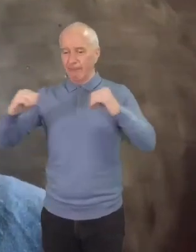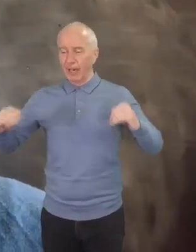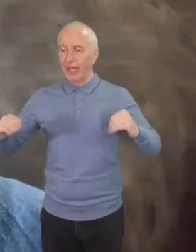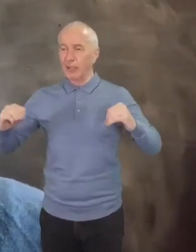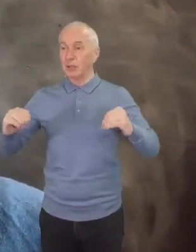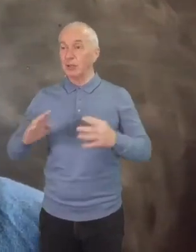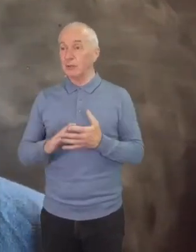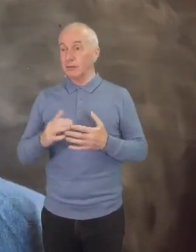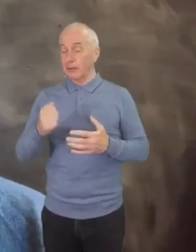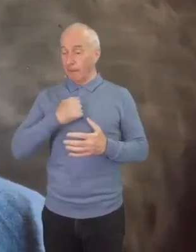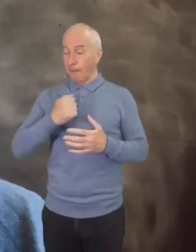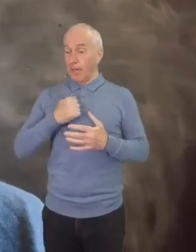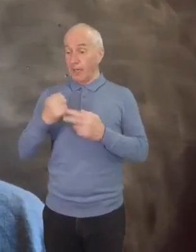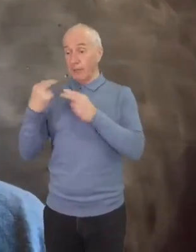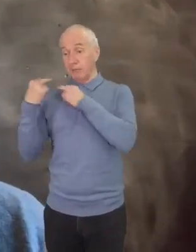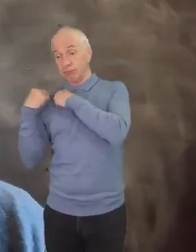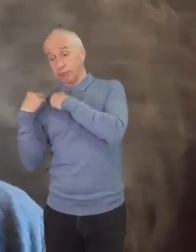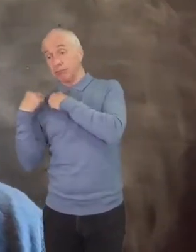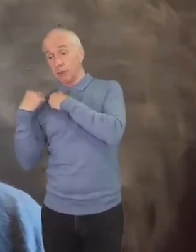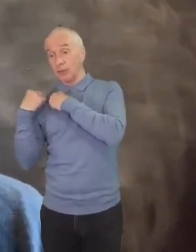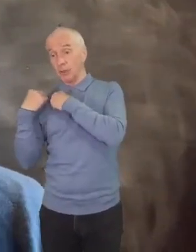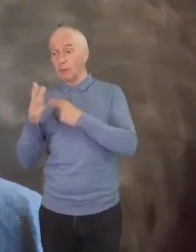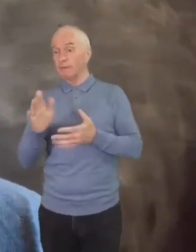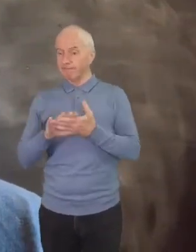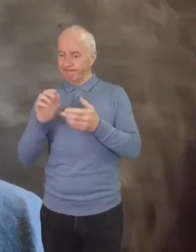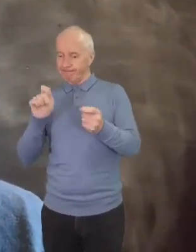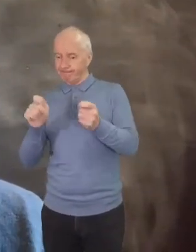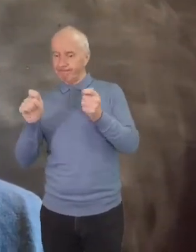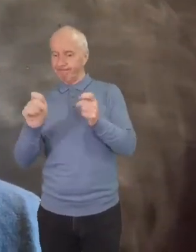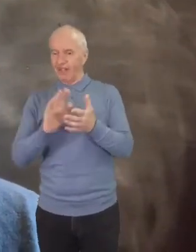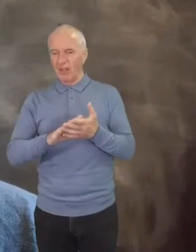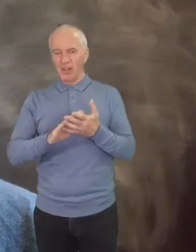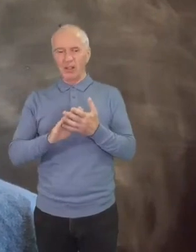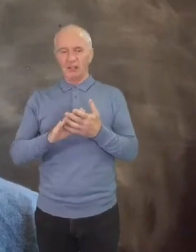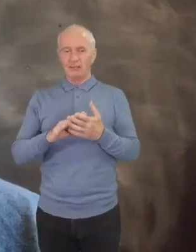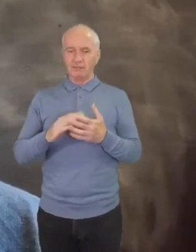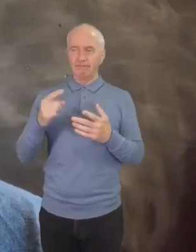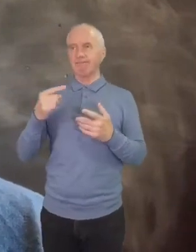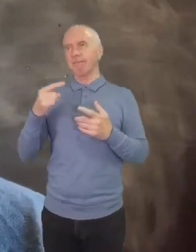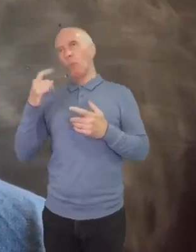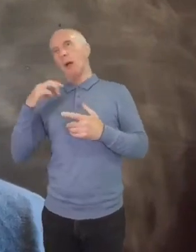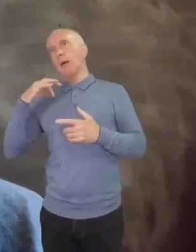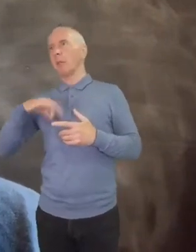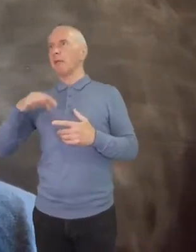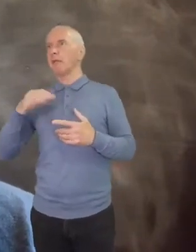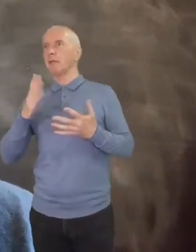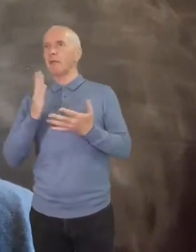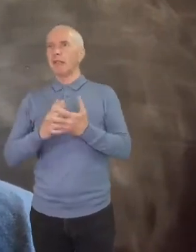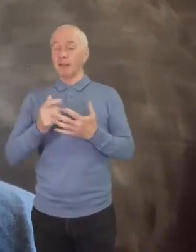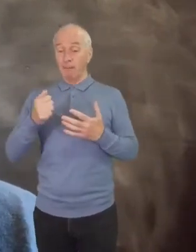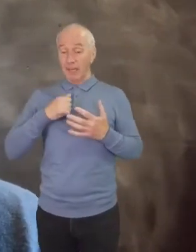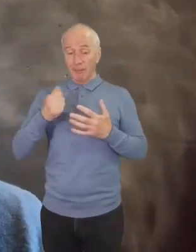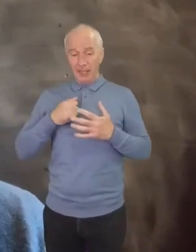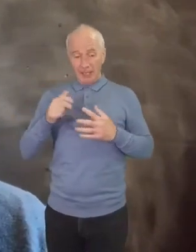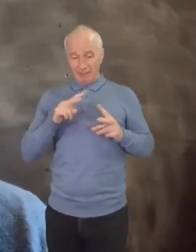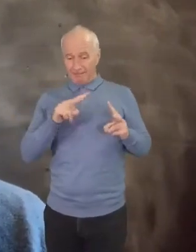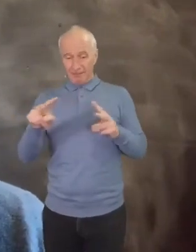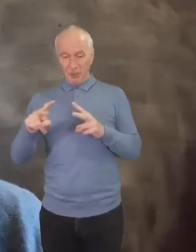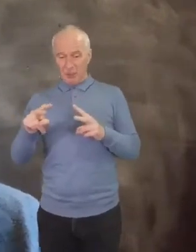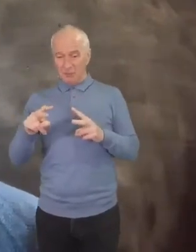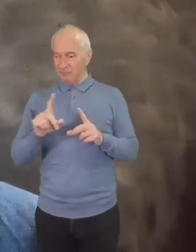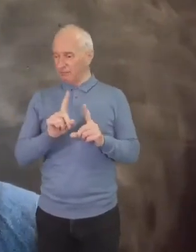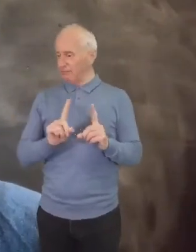is it my responsibility to redress the inherent whiteness that makes me blind to the suffering of others around me?